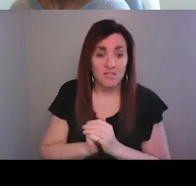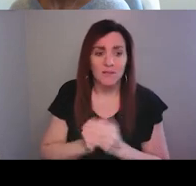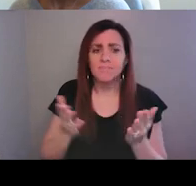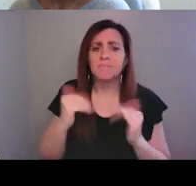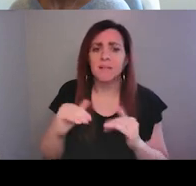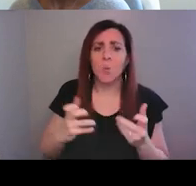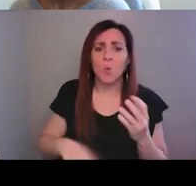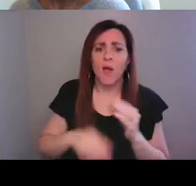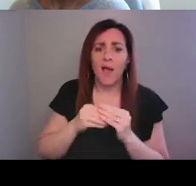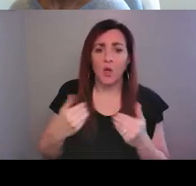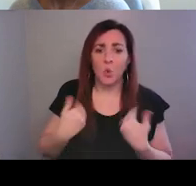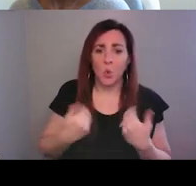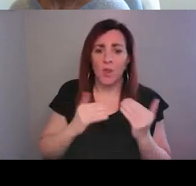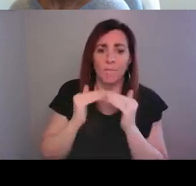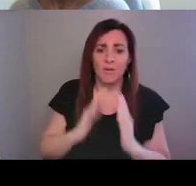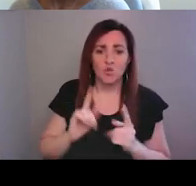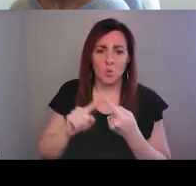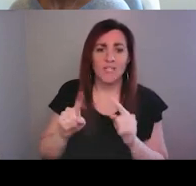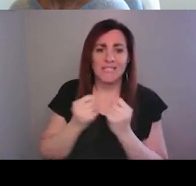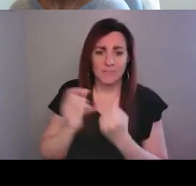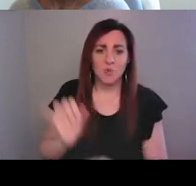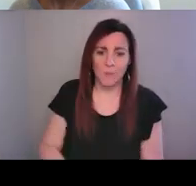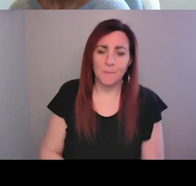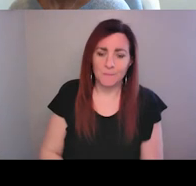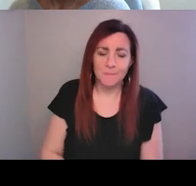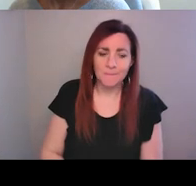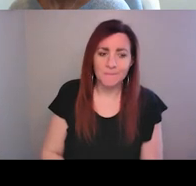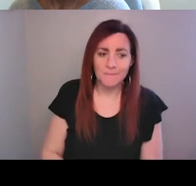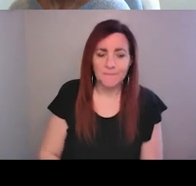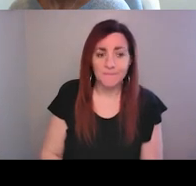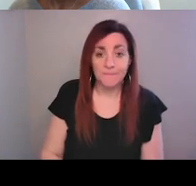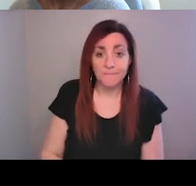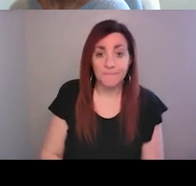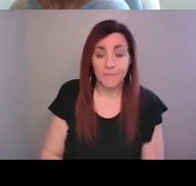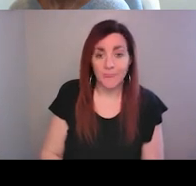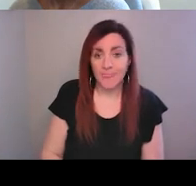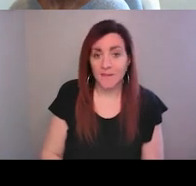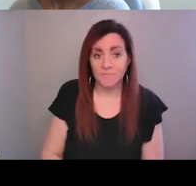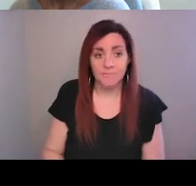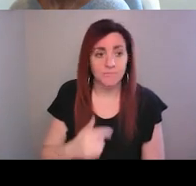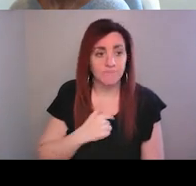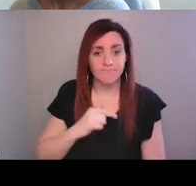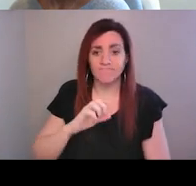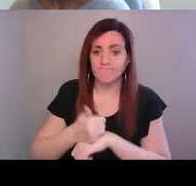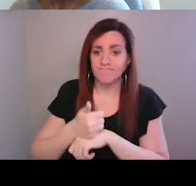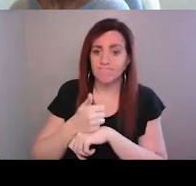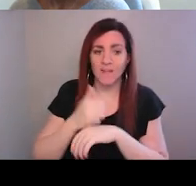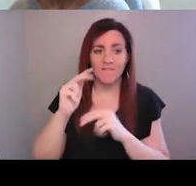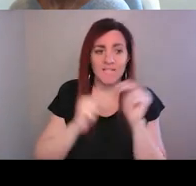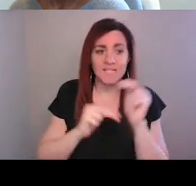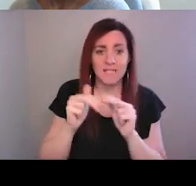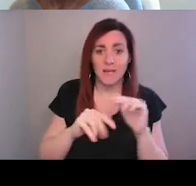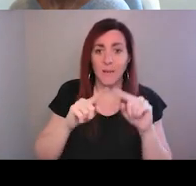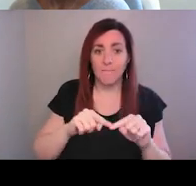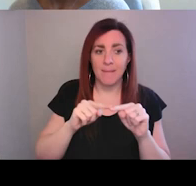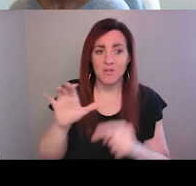add youth peers to those teams as well. We've, you know, created the facility-based crisis, which isn't